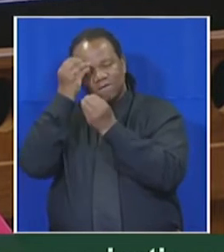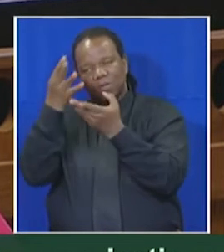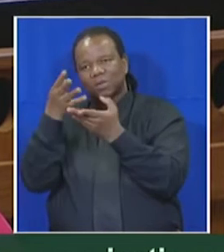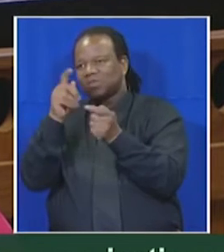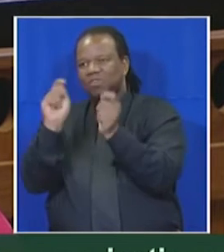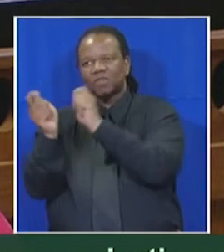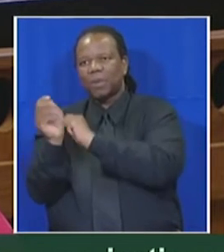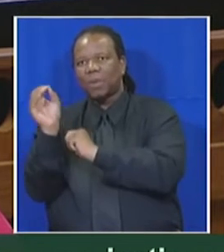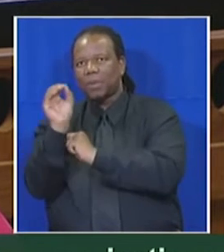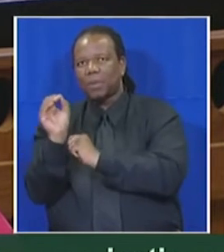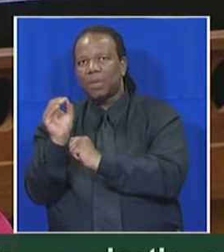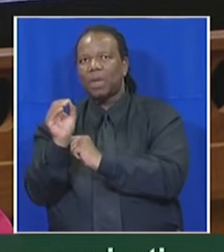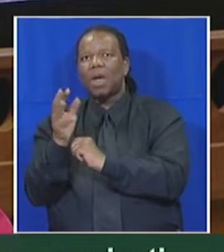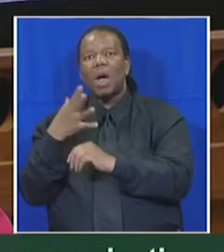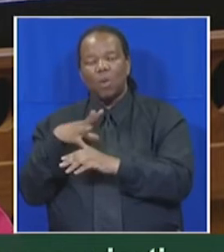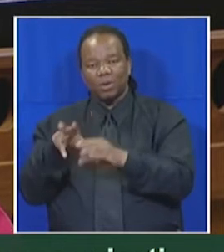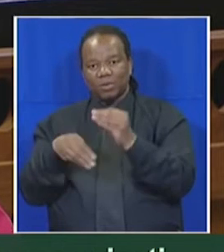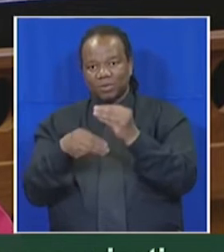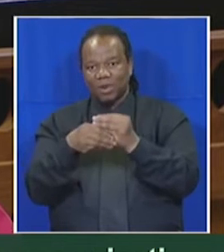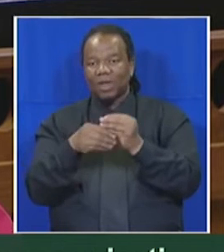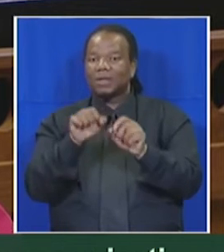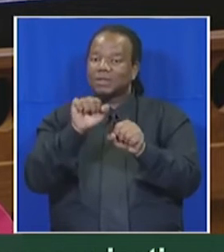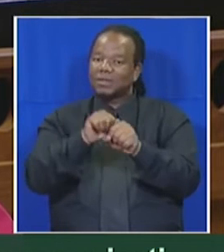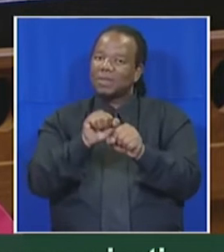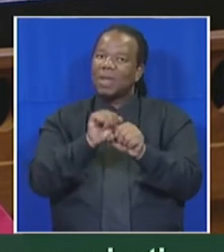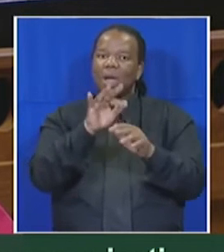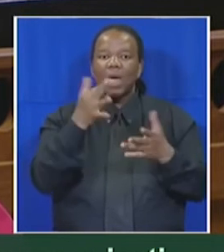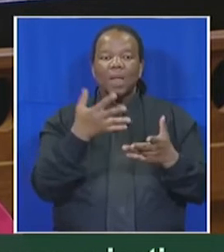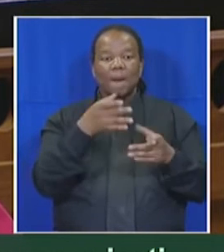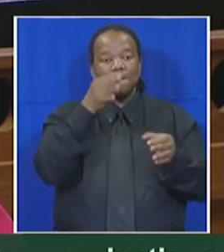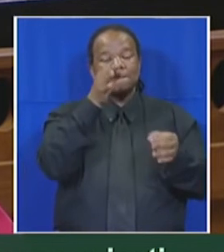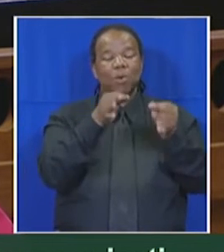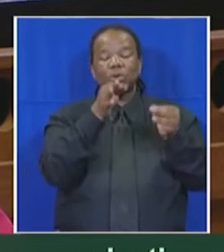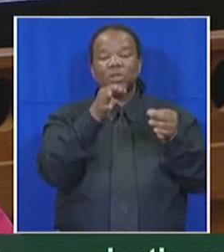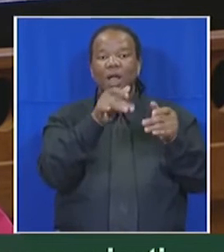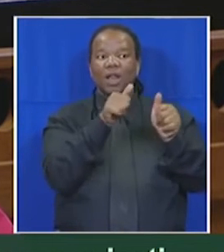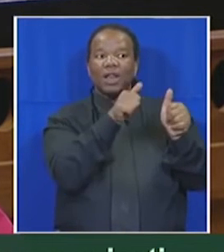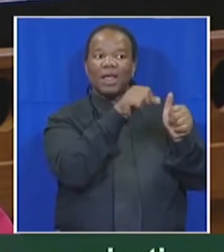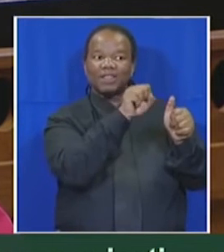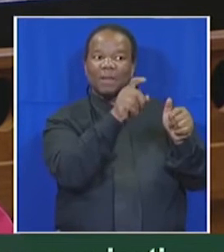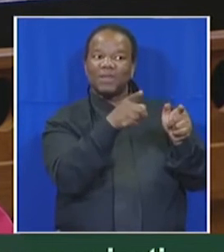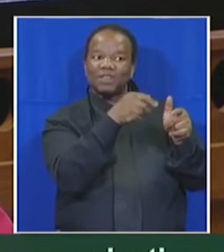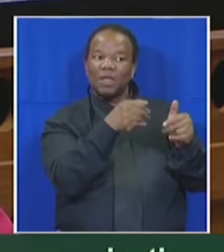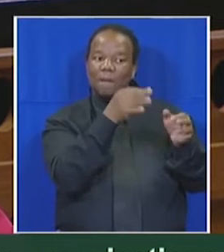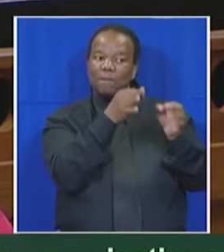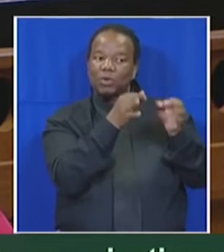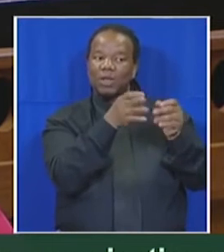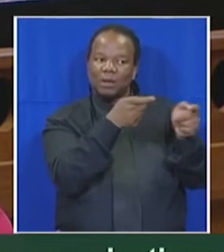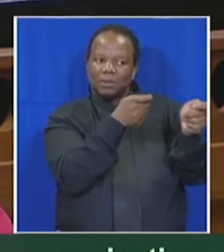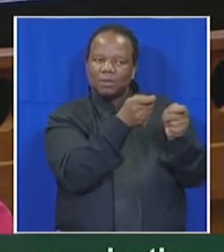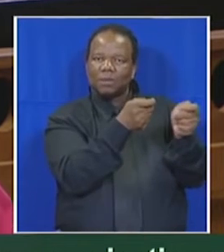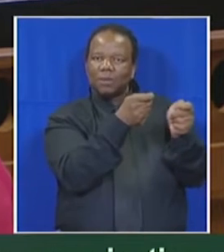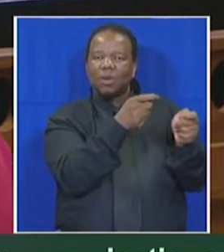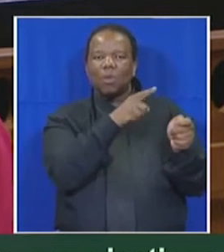by controversial and, I might add, charged editorial decisions and policies in the SABC, an institution that is supposed to be